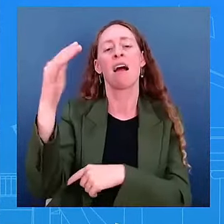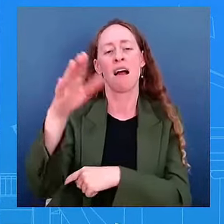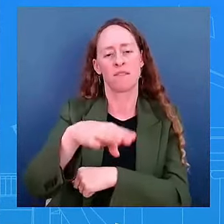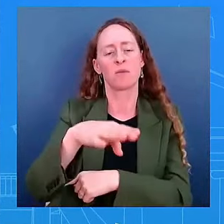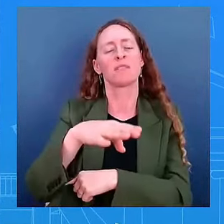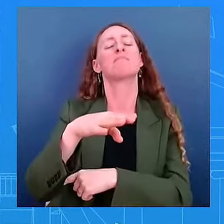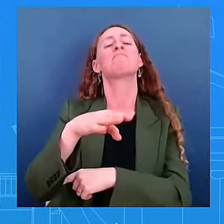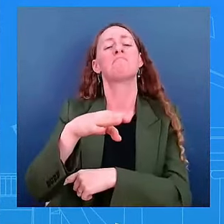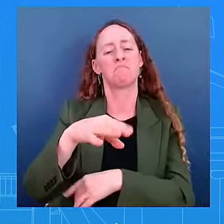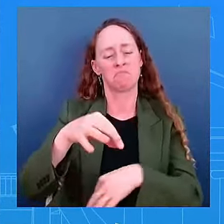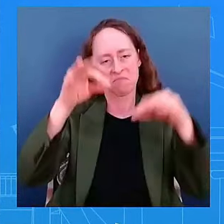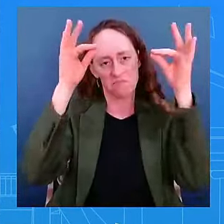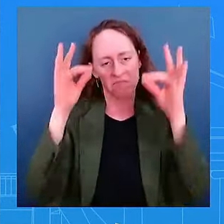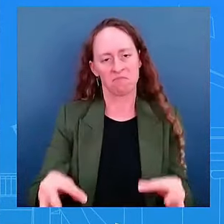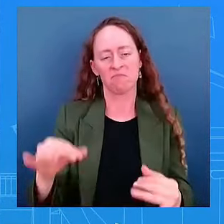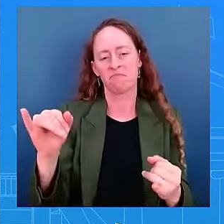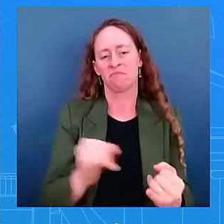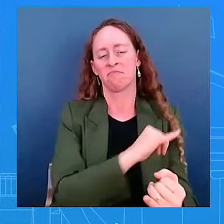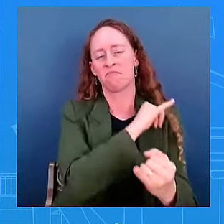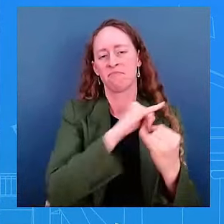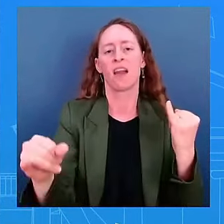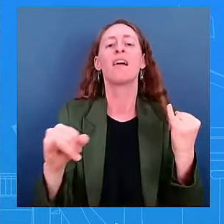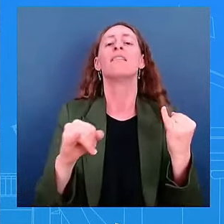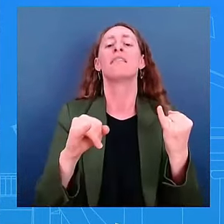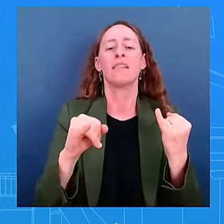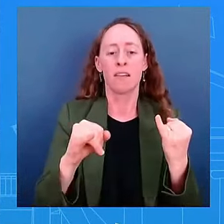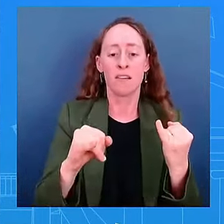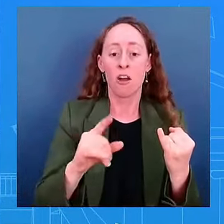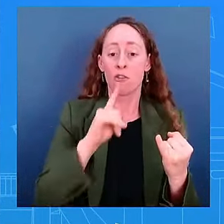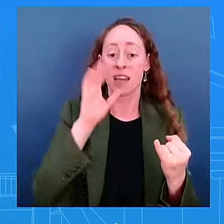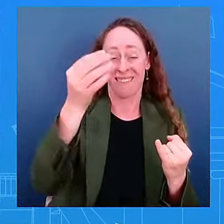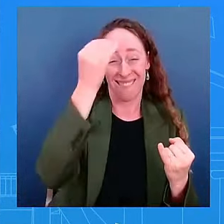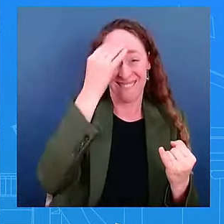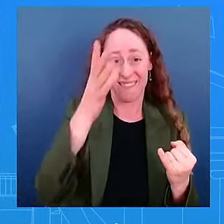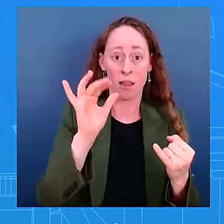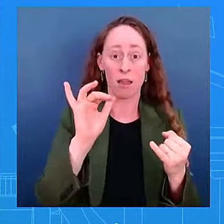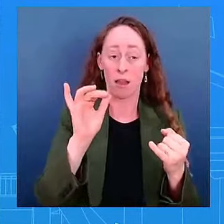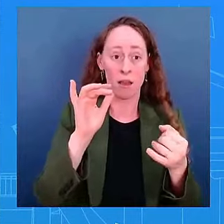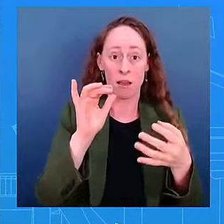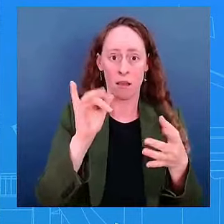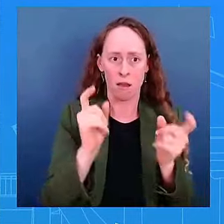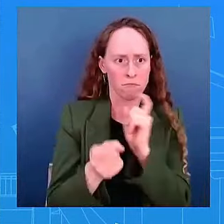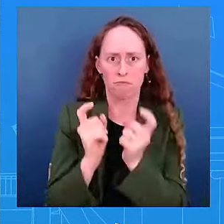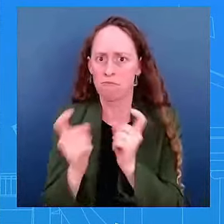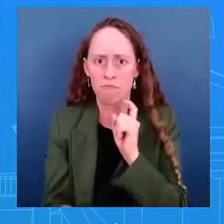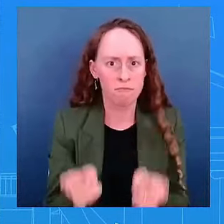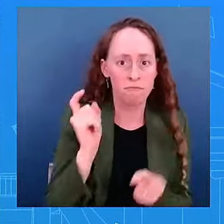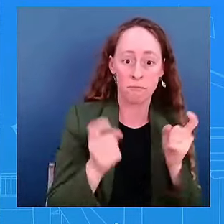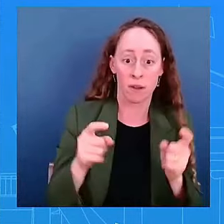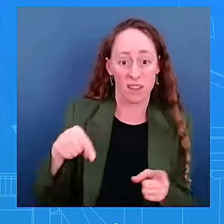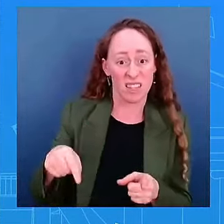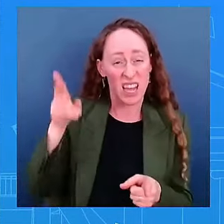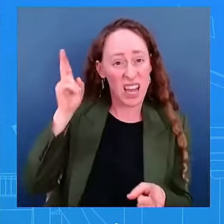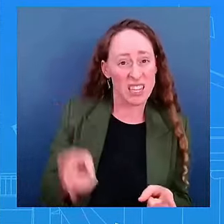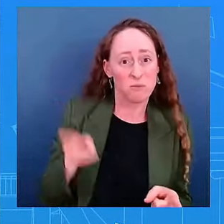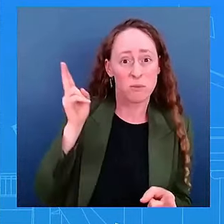talked about this. This was a dynamic situation. It was. This is a historic moment. You have to, that is true.